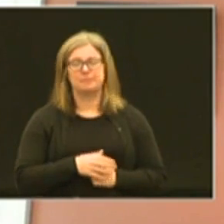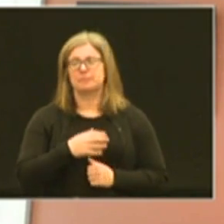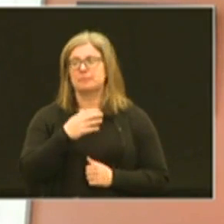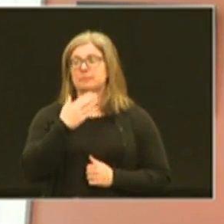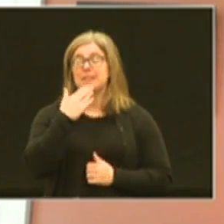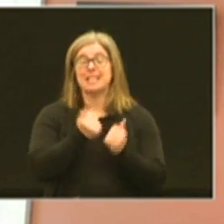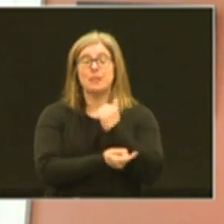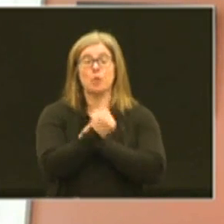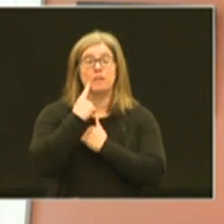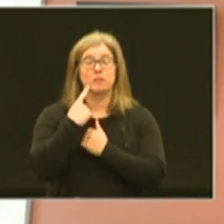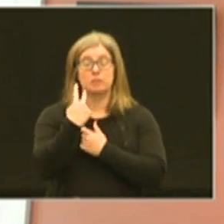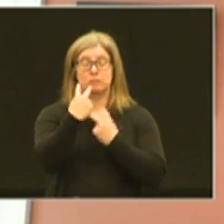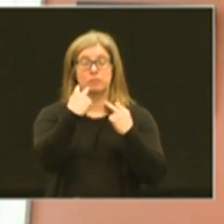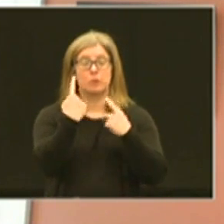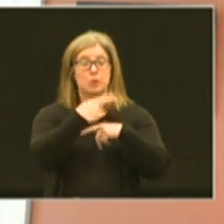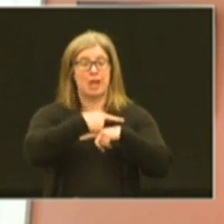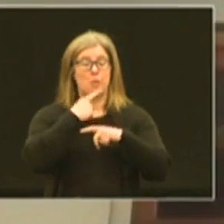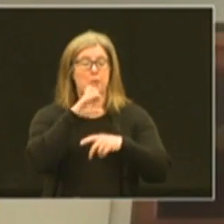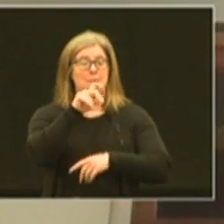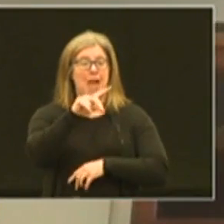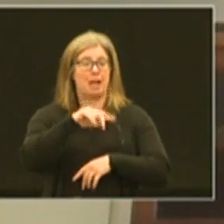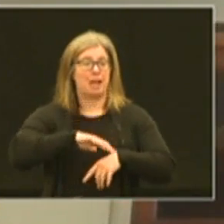thanks everybody for tuning in today and we'll be back at four o'clock